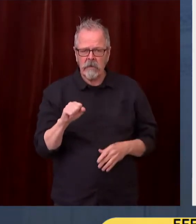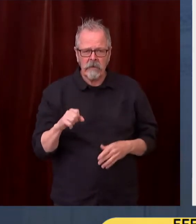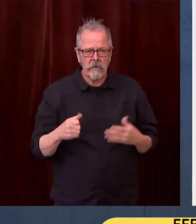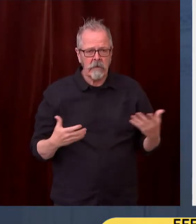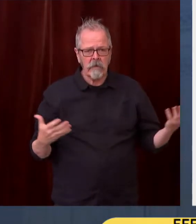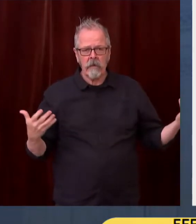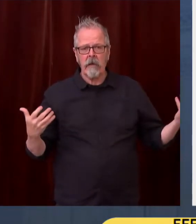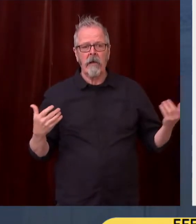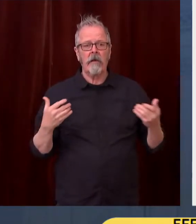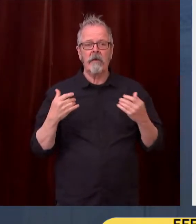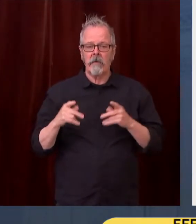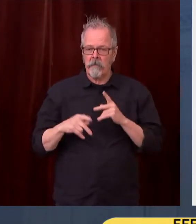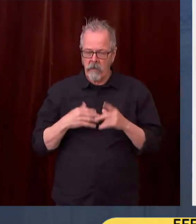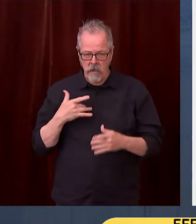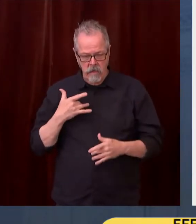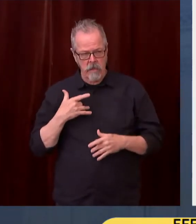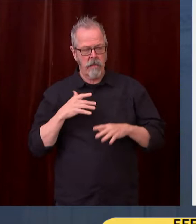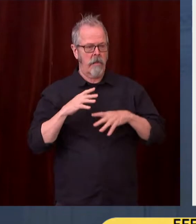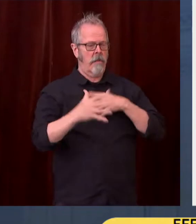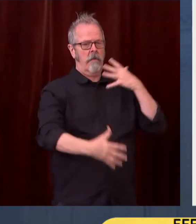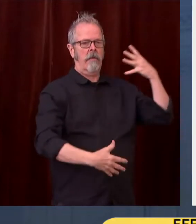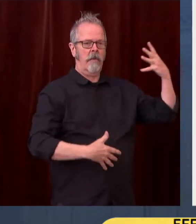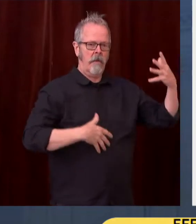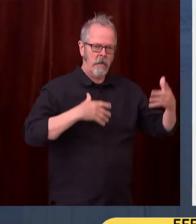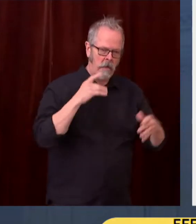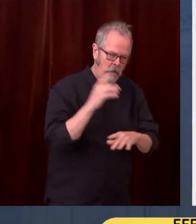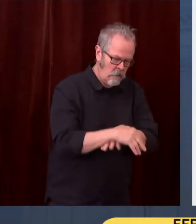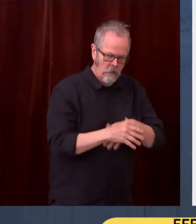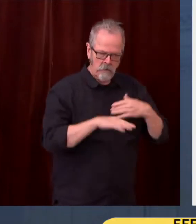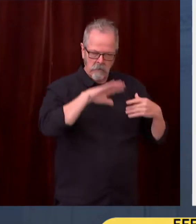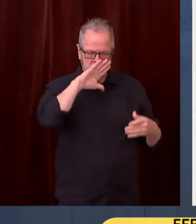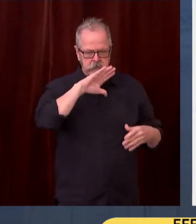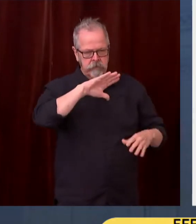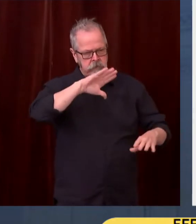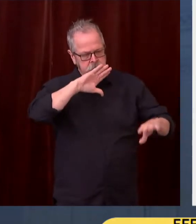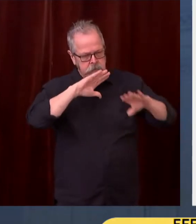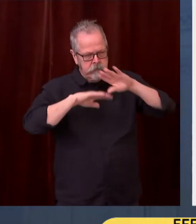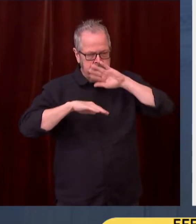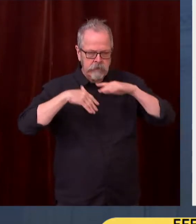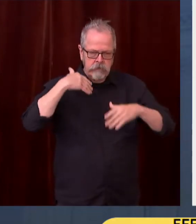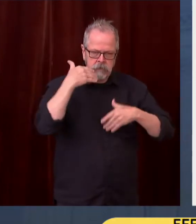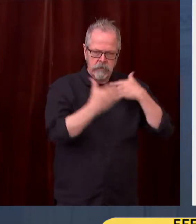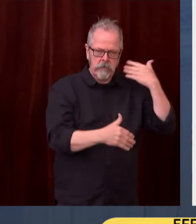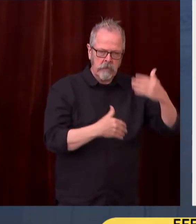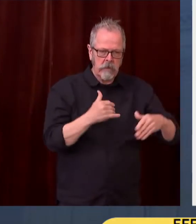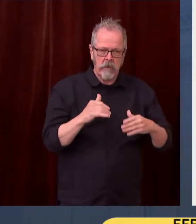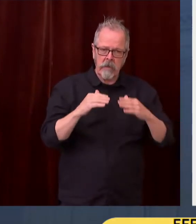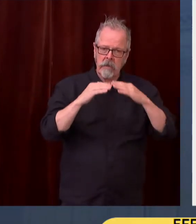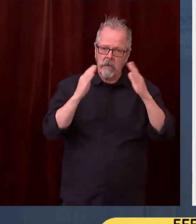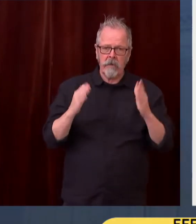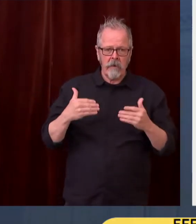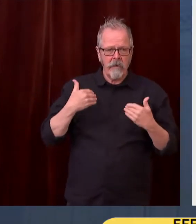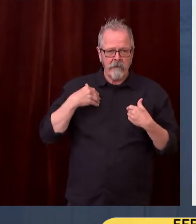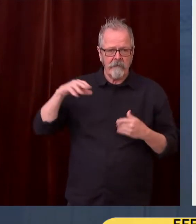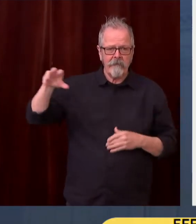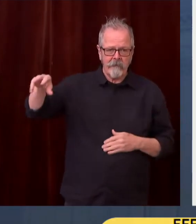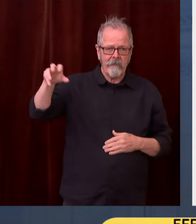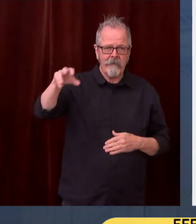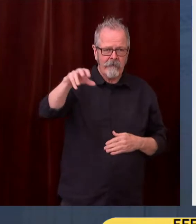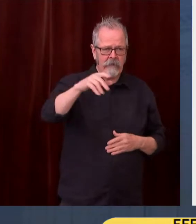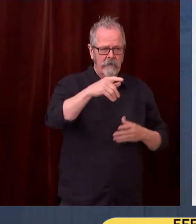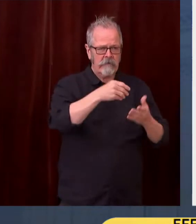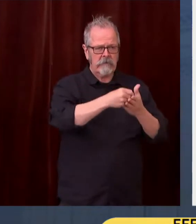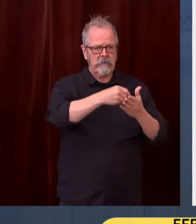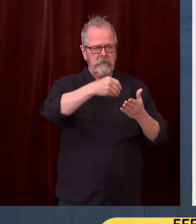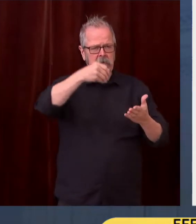Washington's twin challenges of homelessness and housing affordability. These challenges affect every city and town in Washington, and the